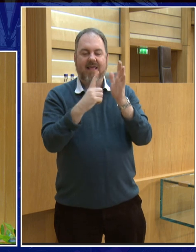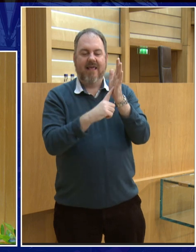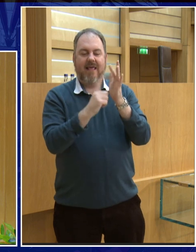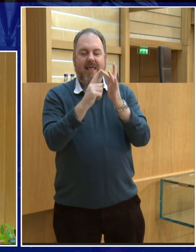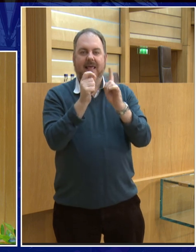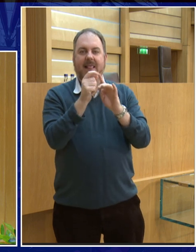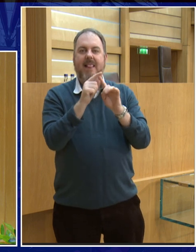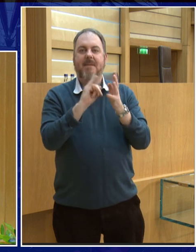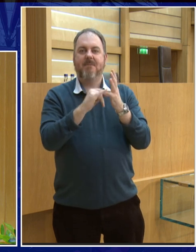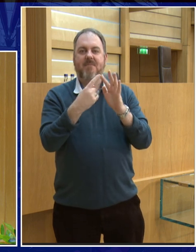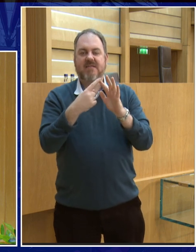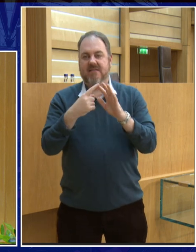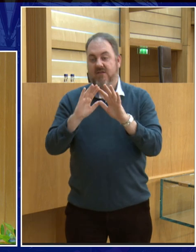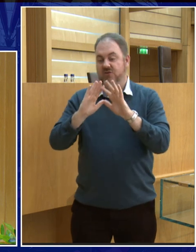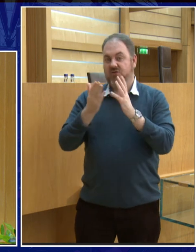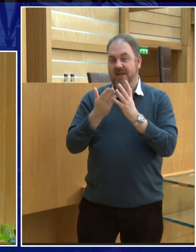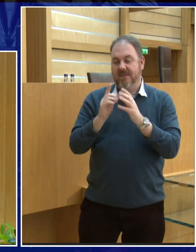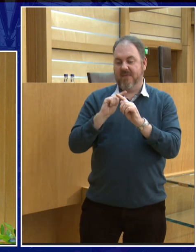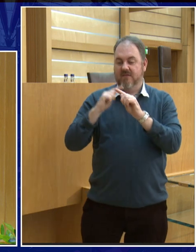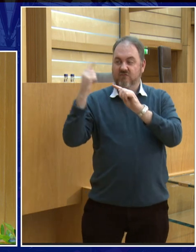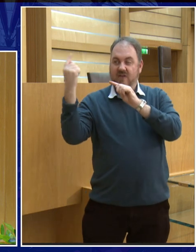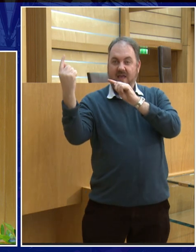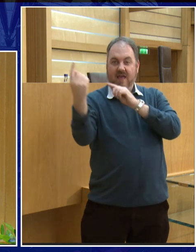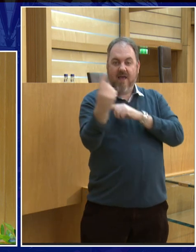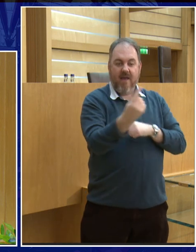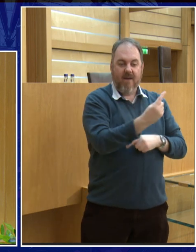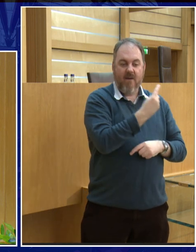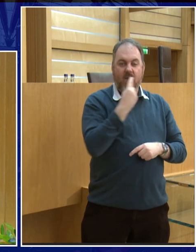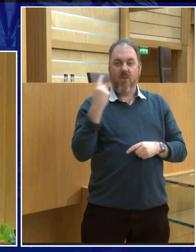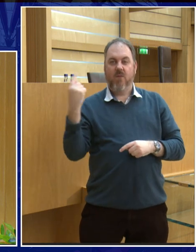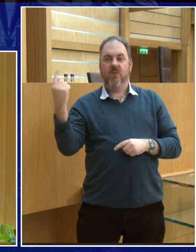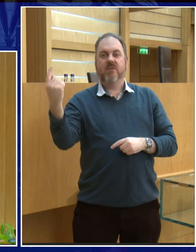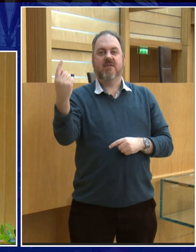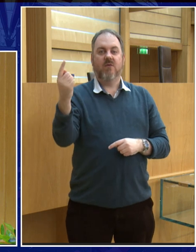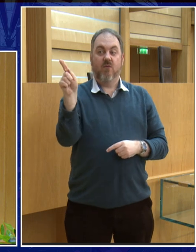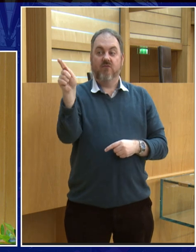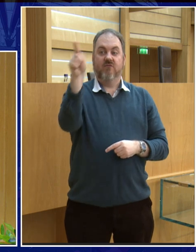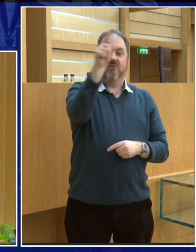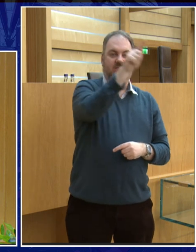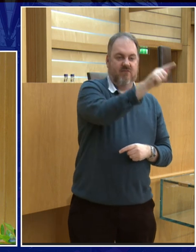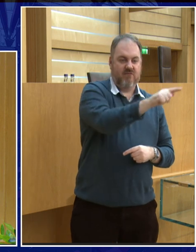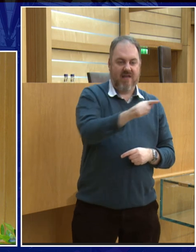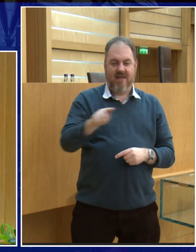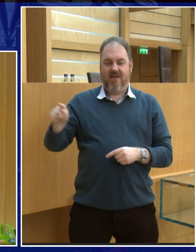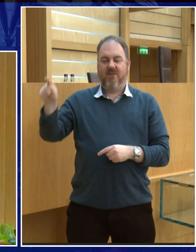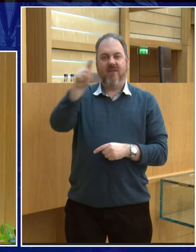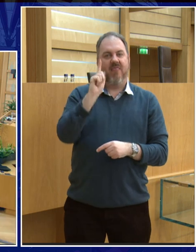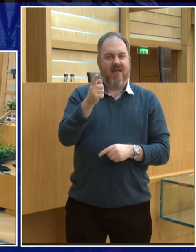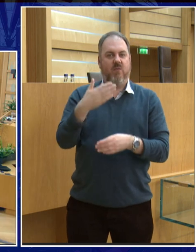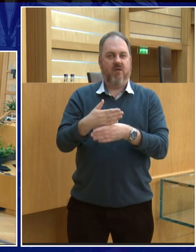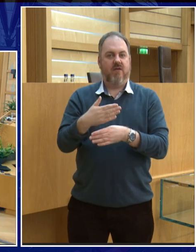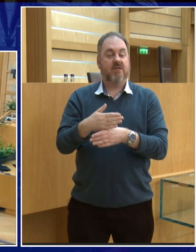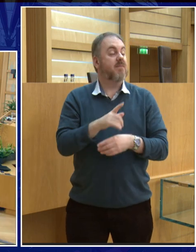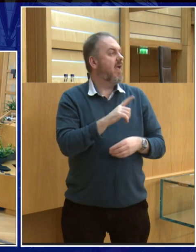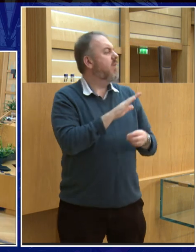configuration. And a circle just doesn't work with the maths. So, that was a discovery. But it took a while to get there. Okay. So, I think the next question... The flower. The